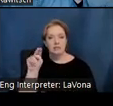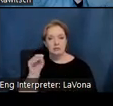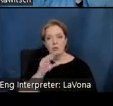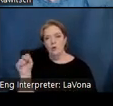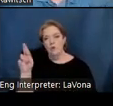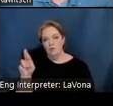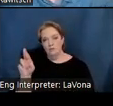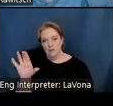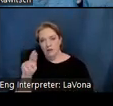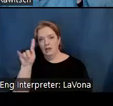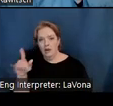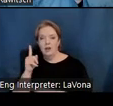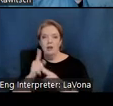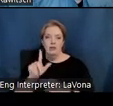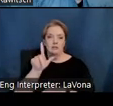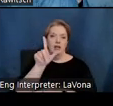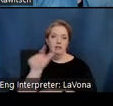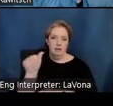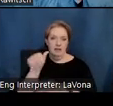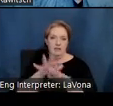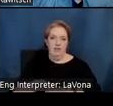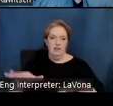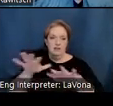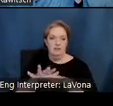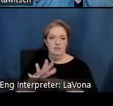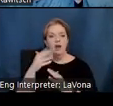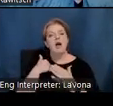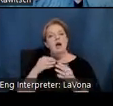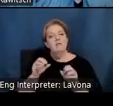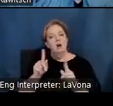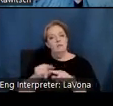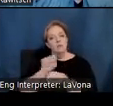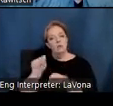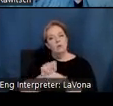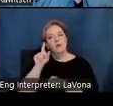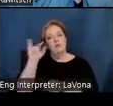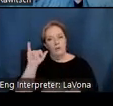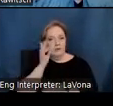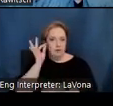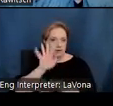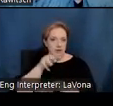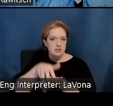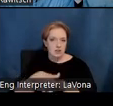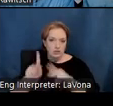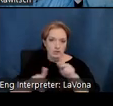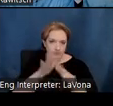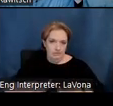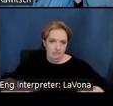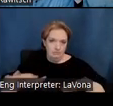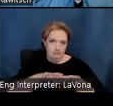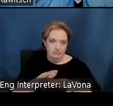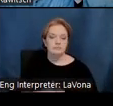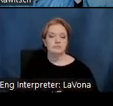work for the Tarah Taham, Indigenous Peoples, in this place. As institutions located on